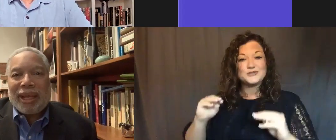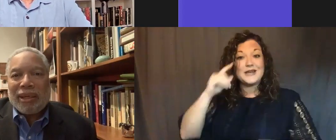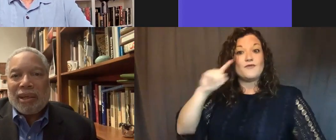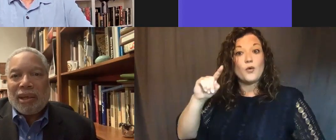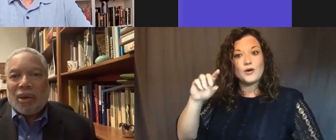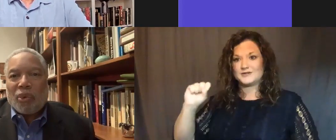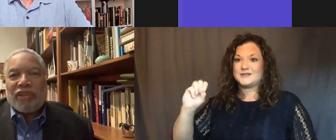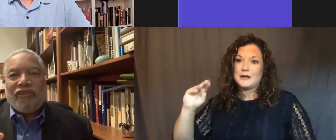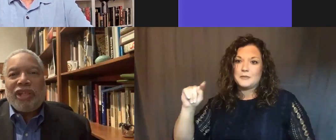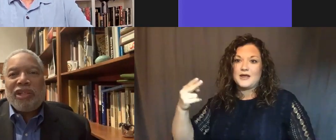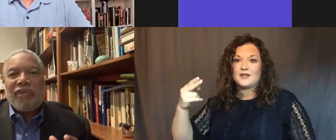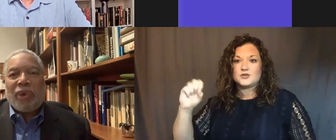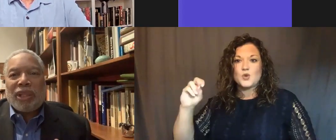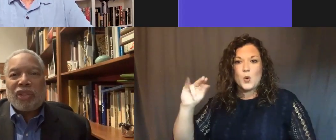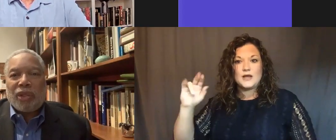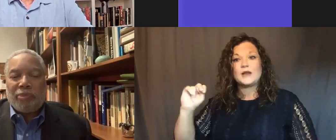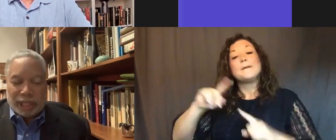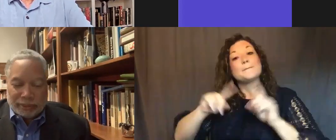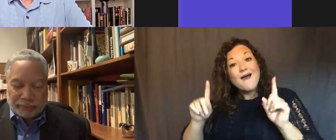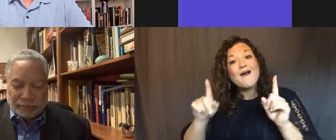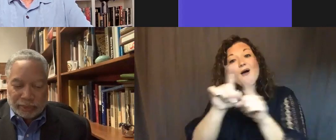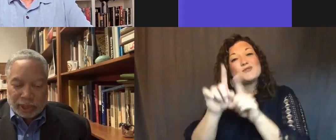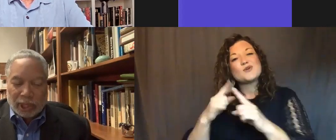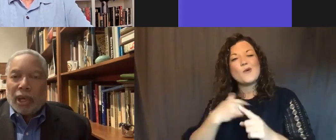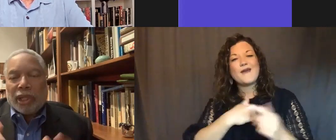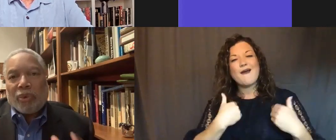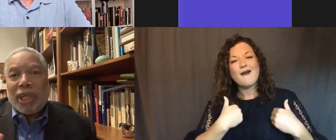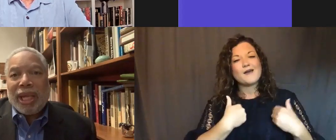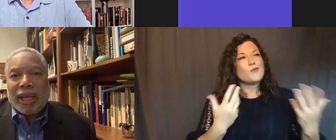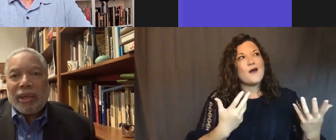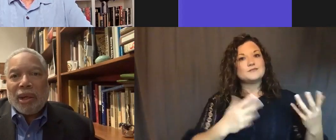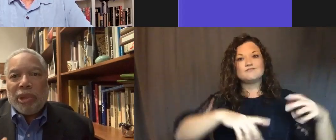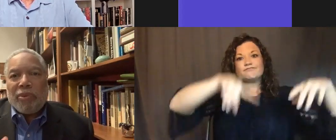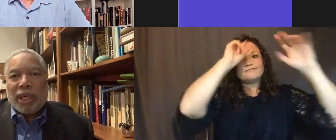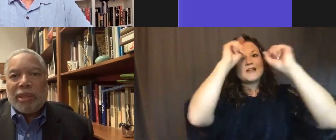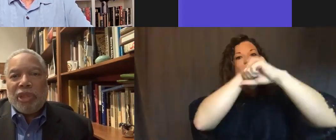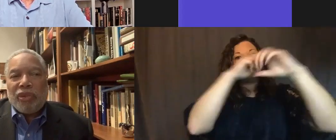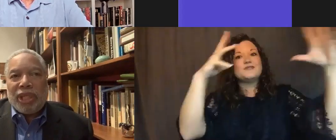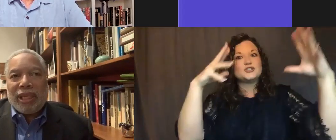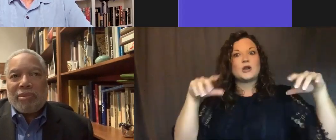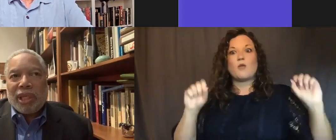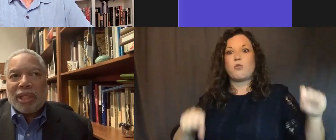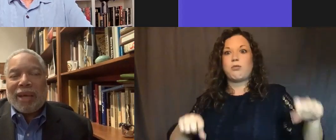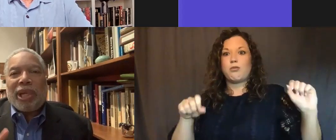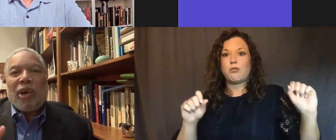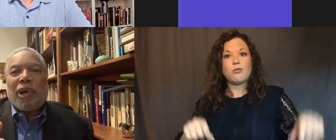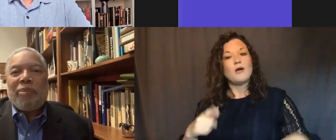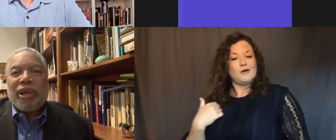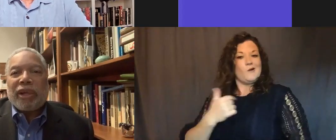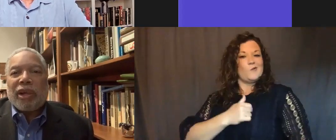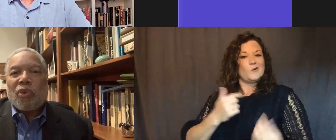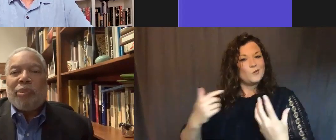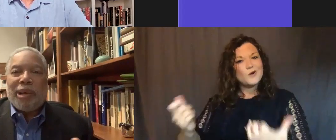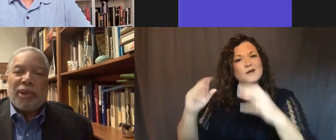we had was a vision of what this could be. On the one hand, we wanted a museum that would help